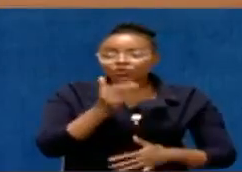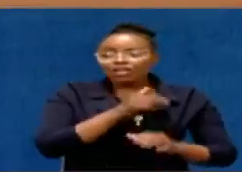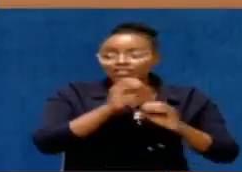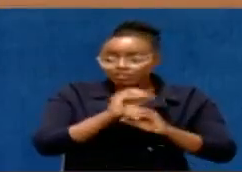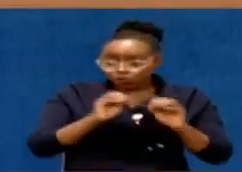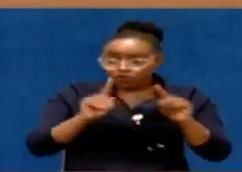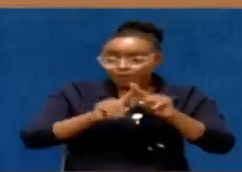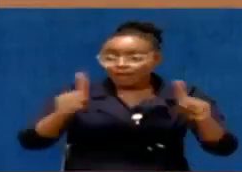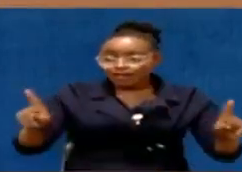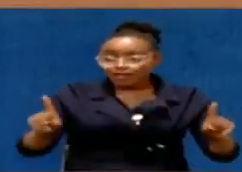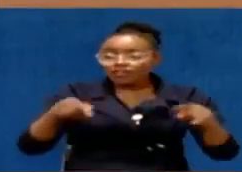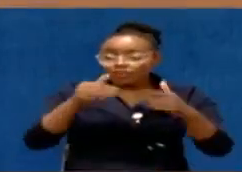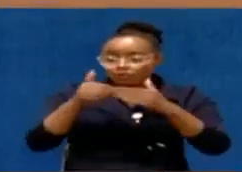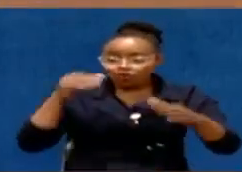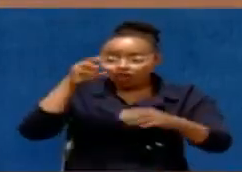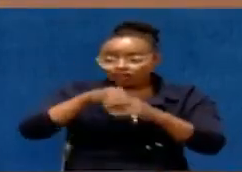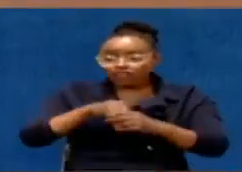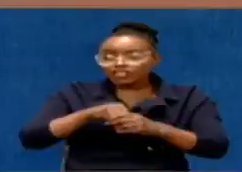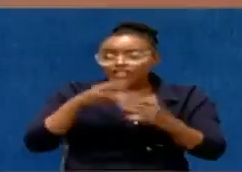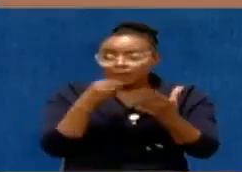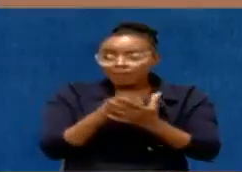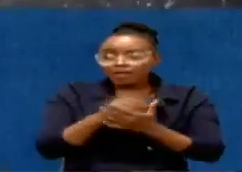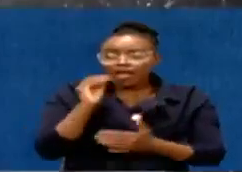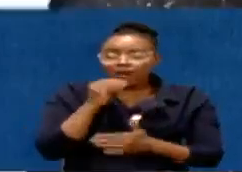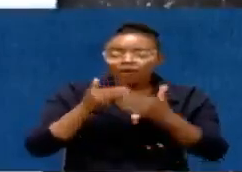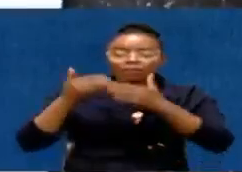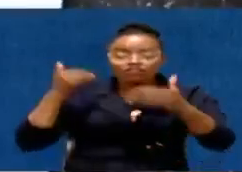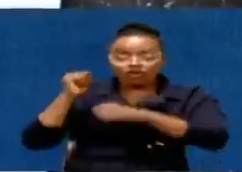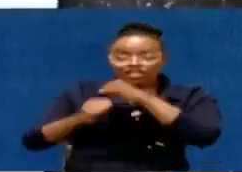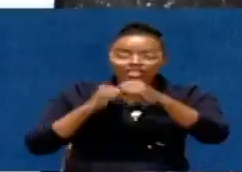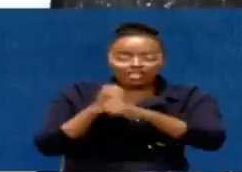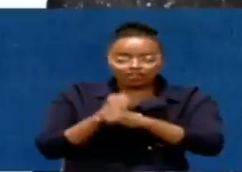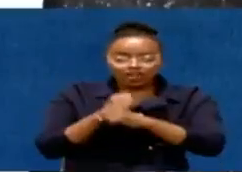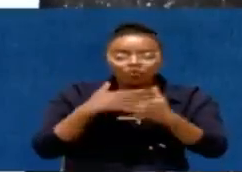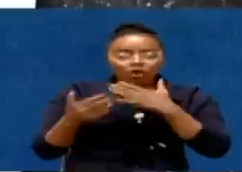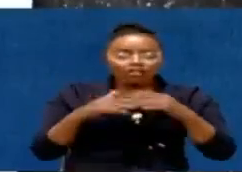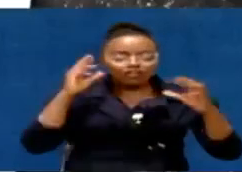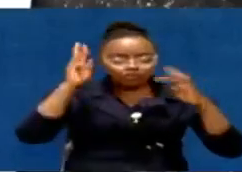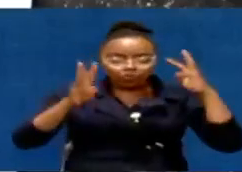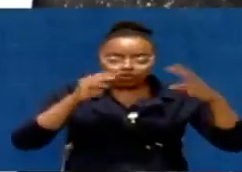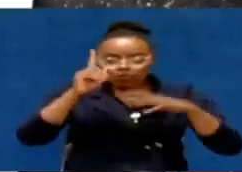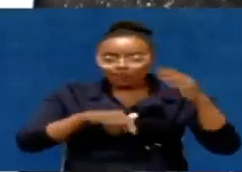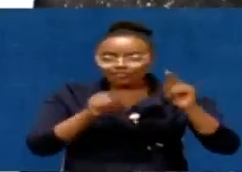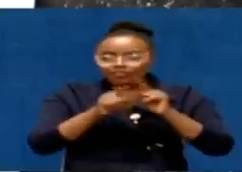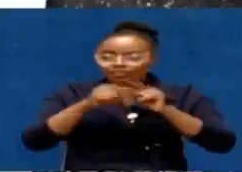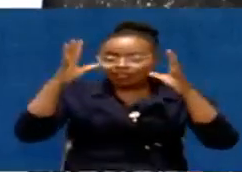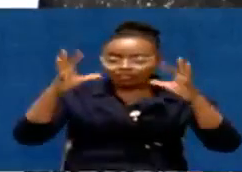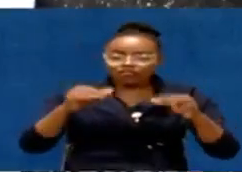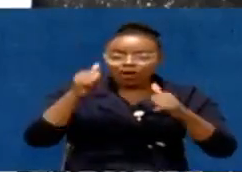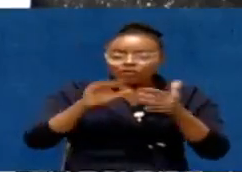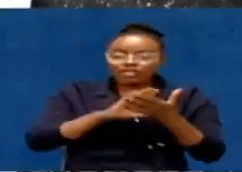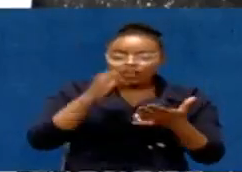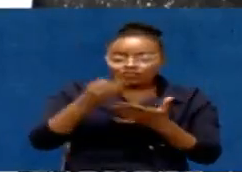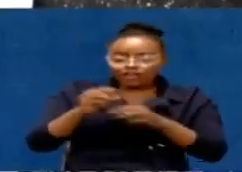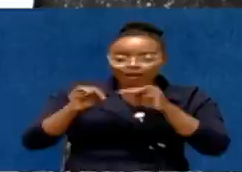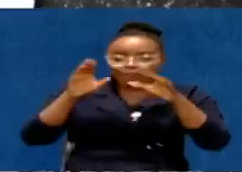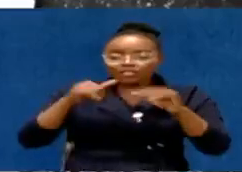Yet, they had invested our money the previous year. What followed was a series of communication, which the fund